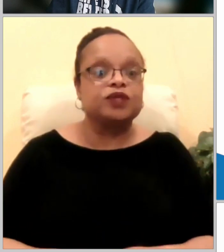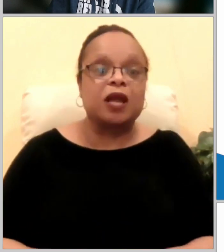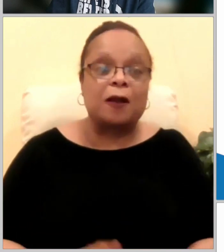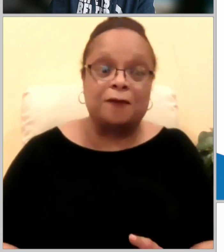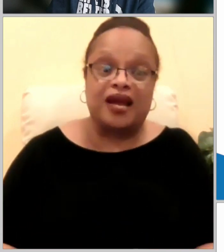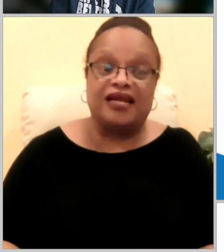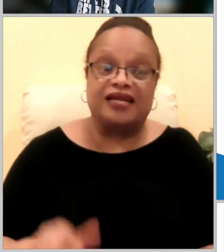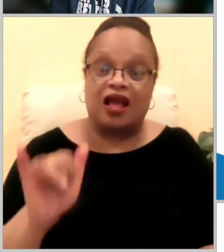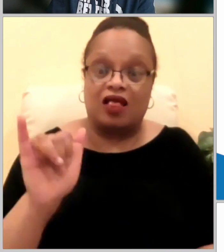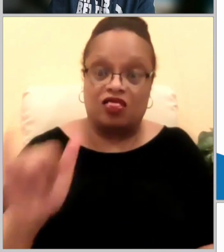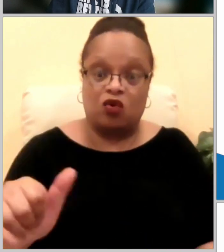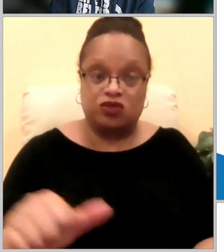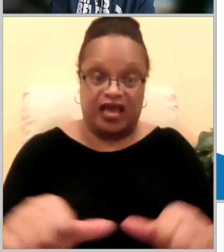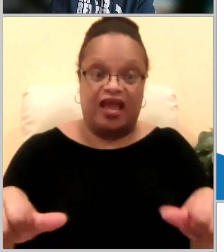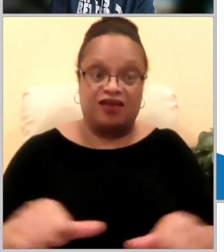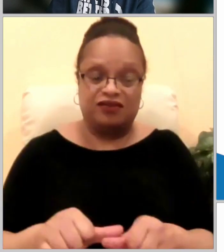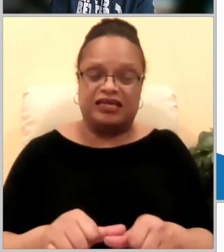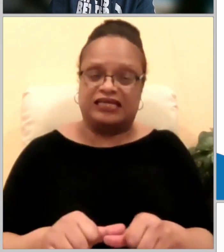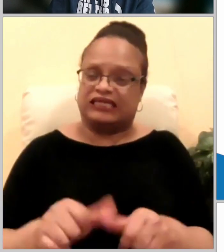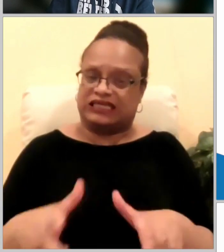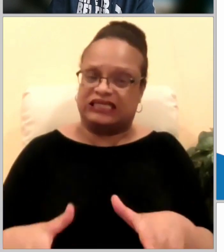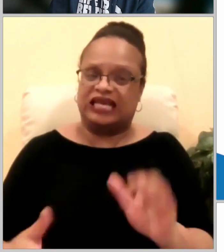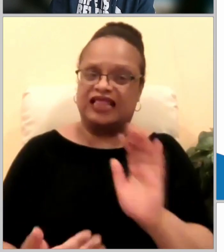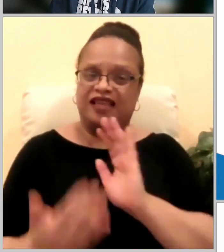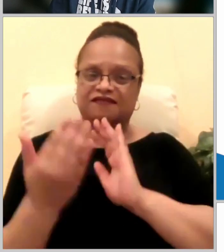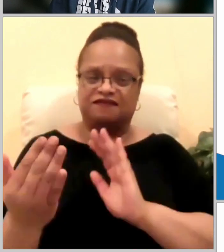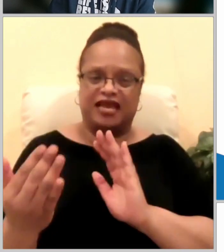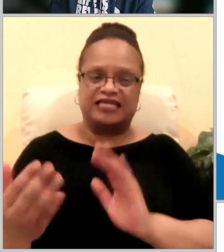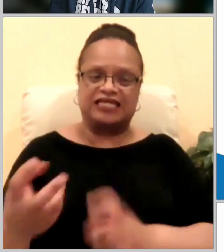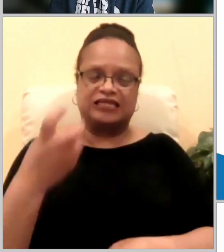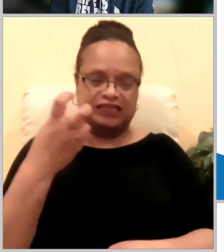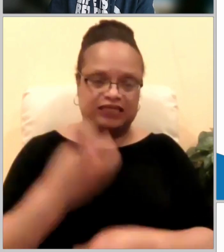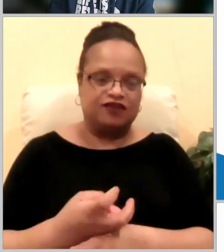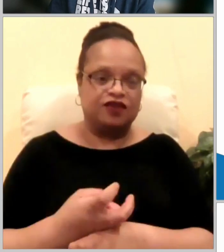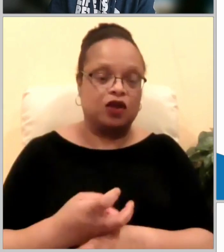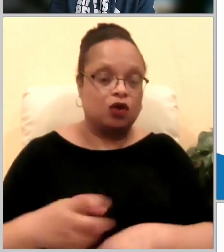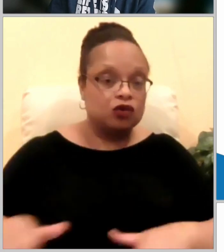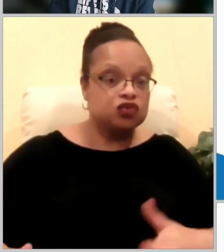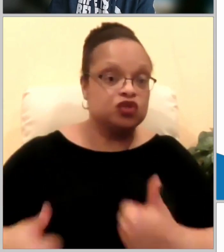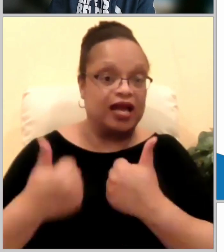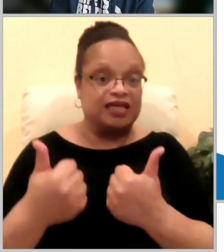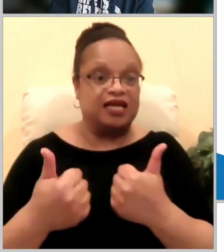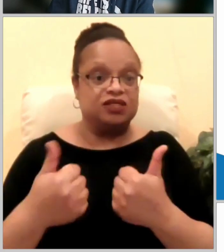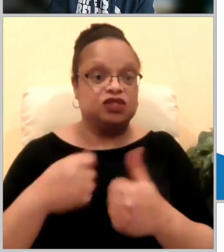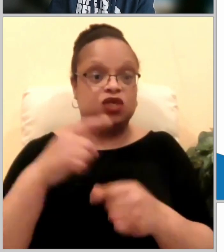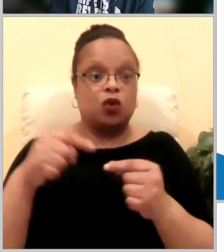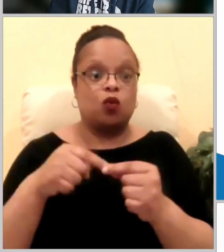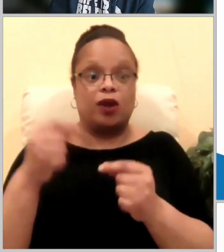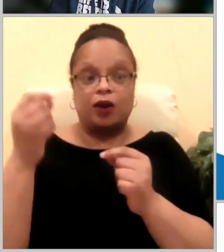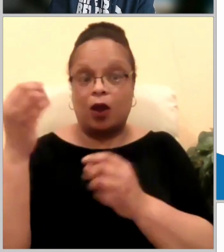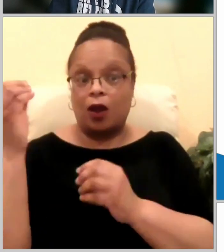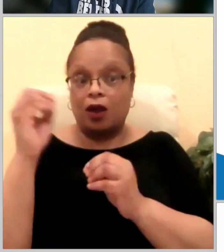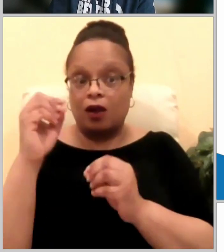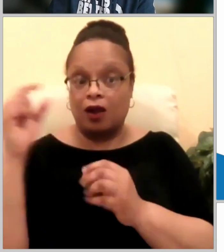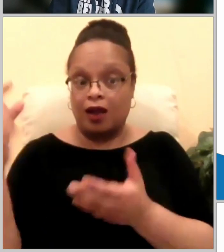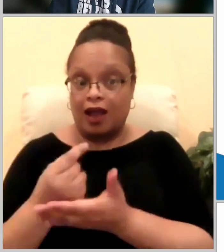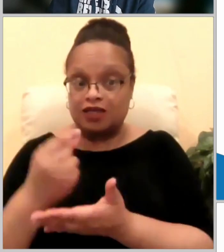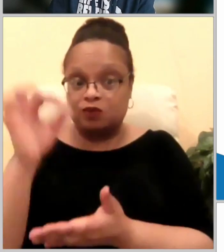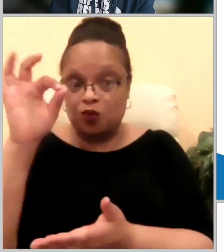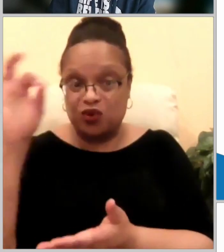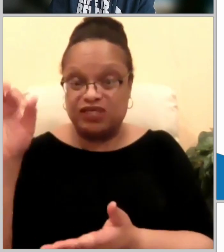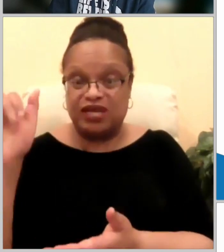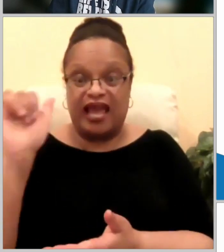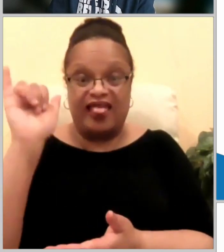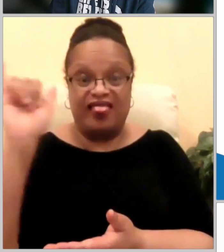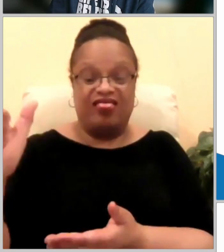being imprisoned but i remember thinking to myself how cool it was to hear from him via email while he was all the way in